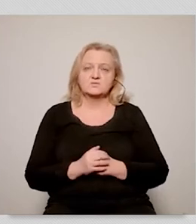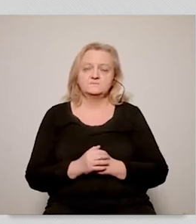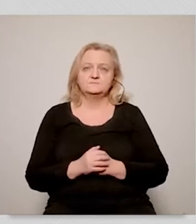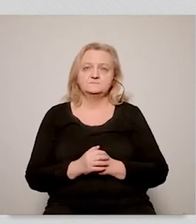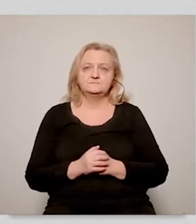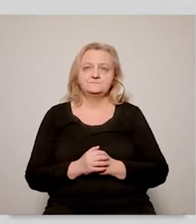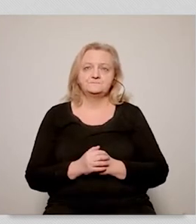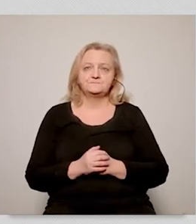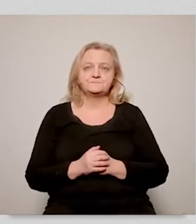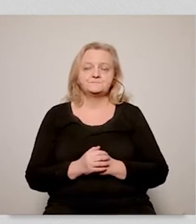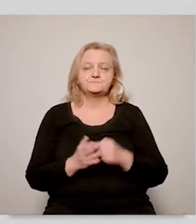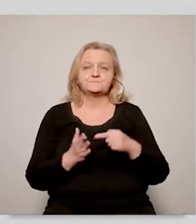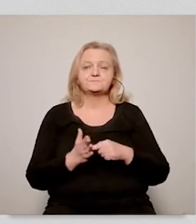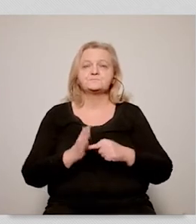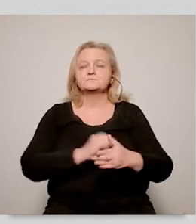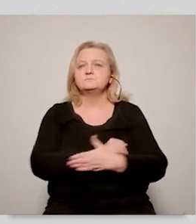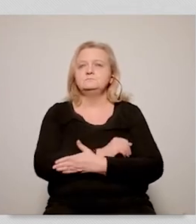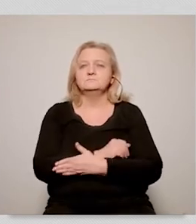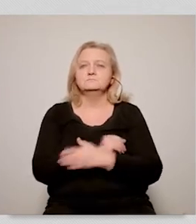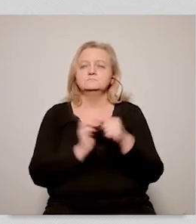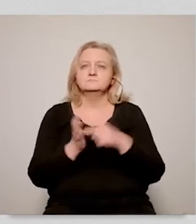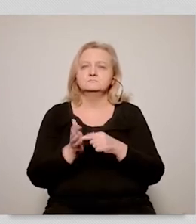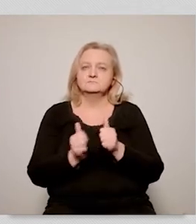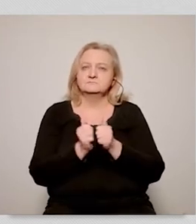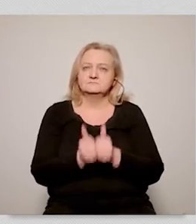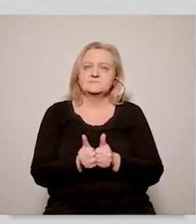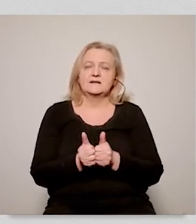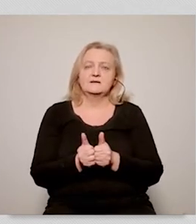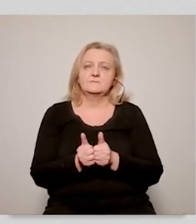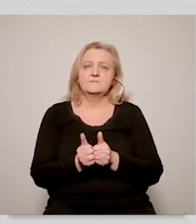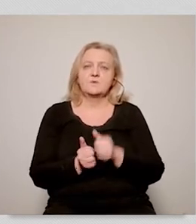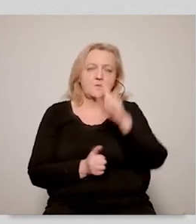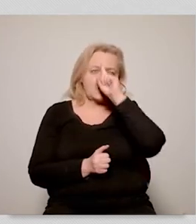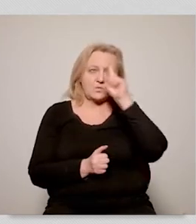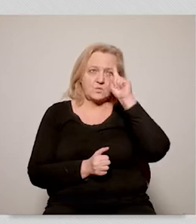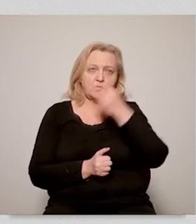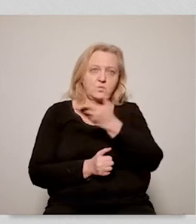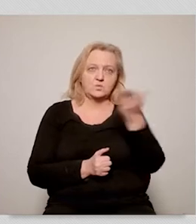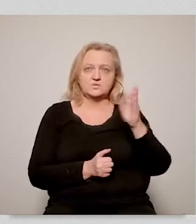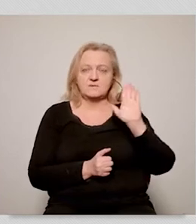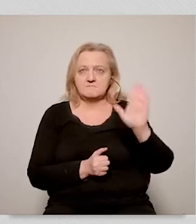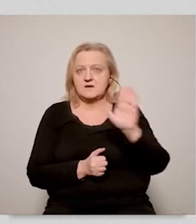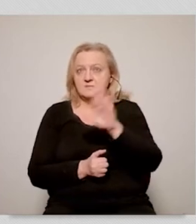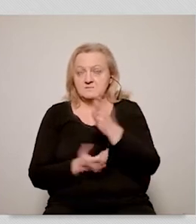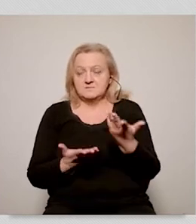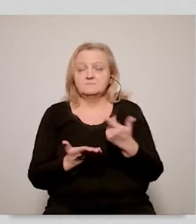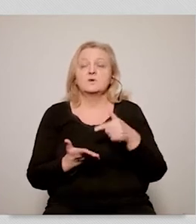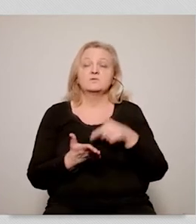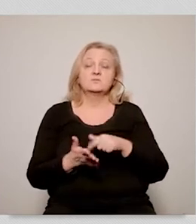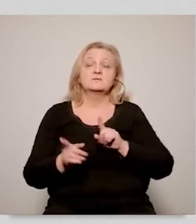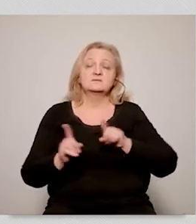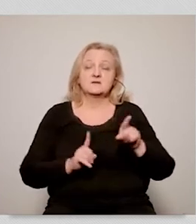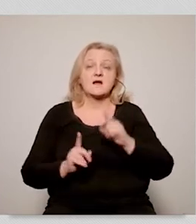important project in fundamental terms. So when we